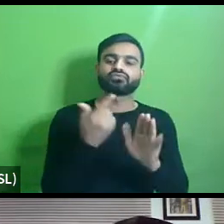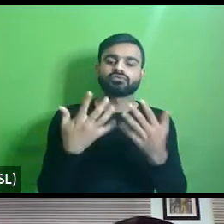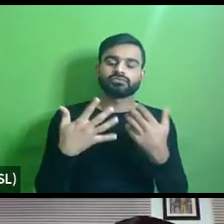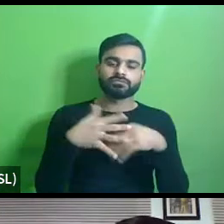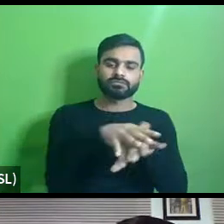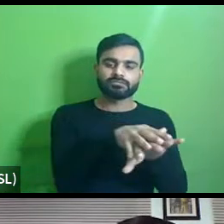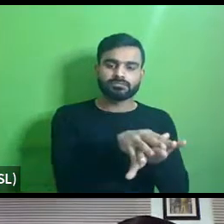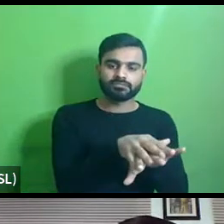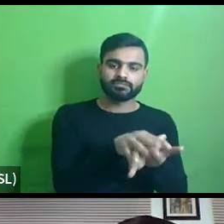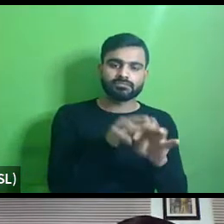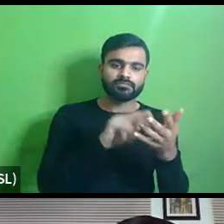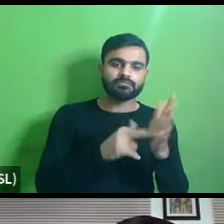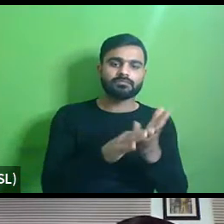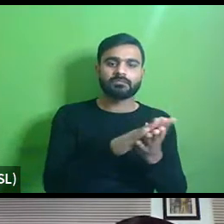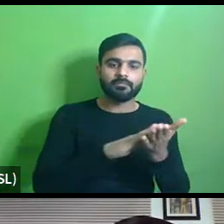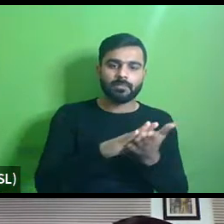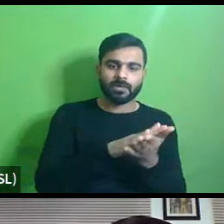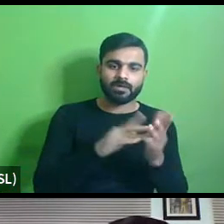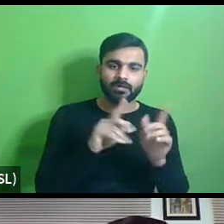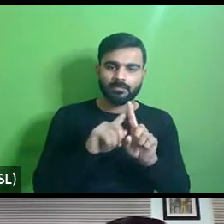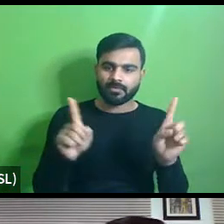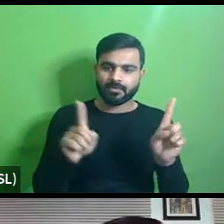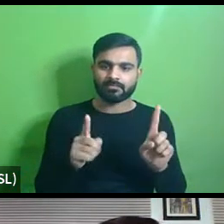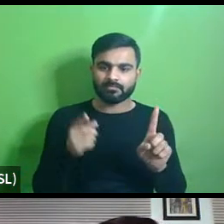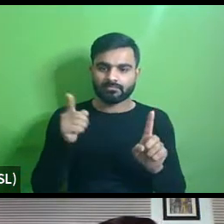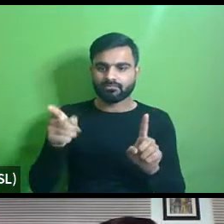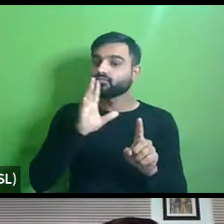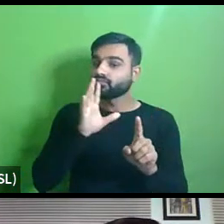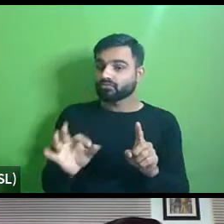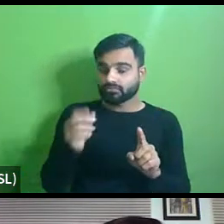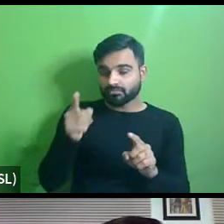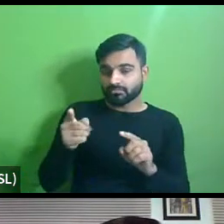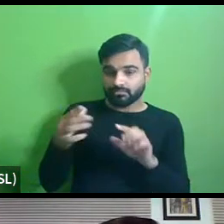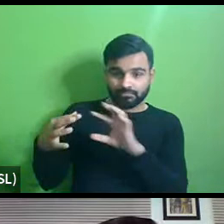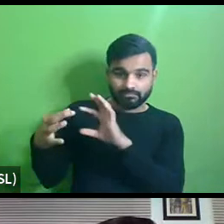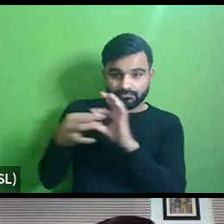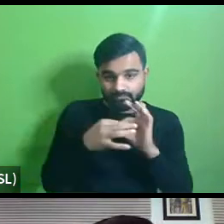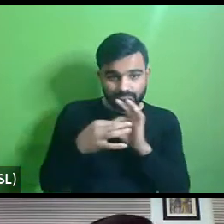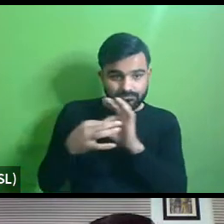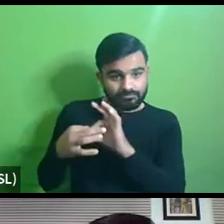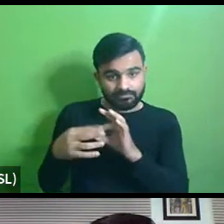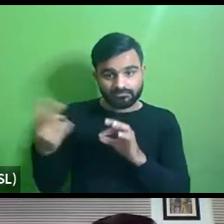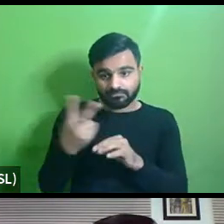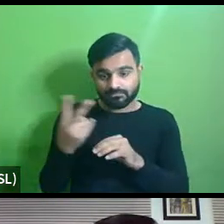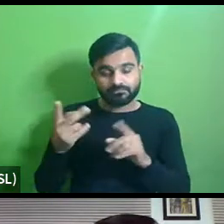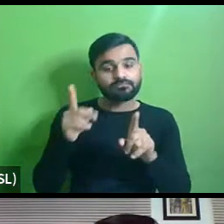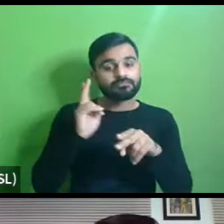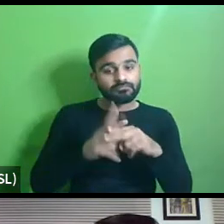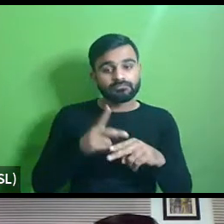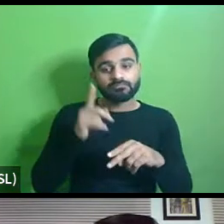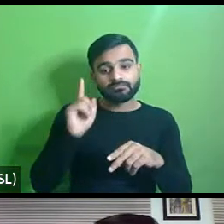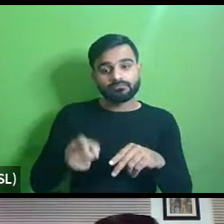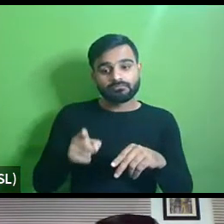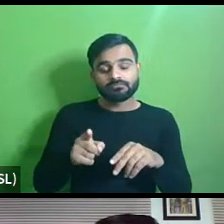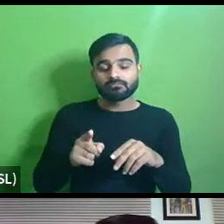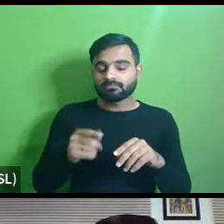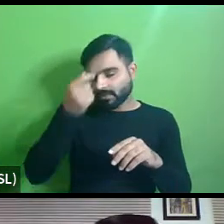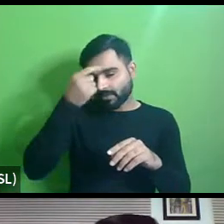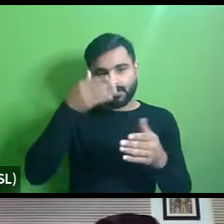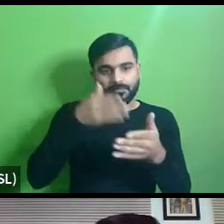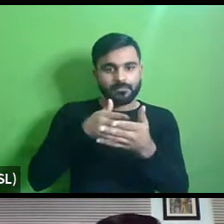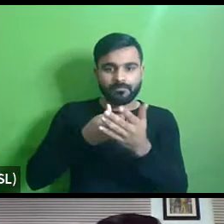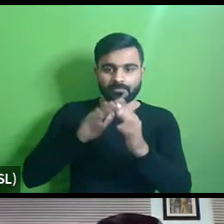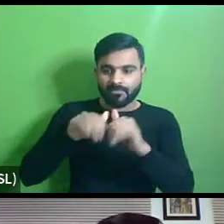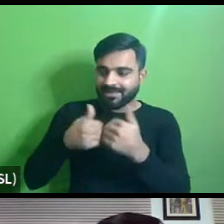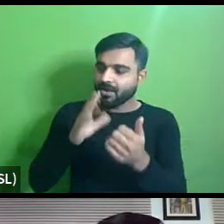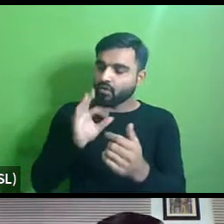spaces but uh are they really is there a connectivity between them is something that is you know an issue how does one